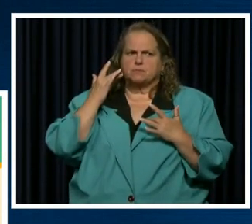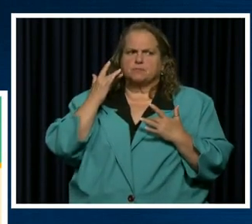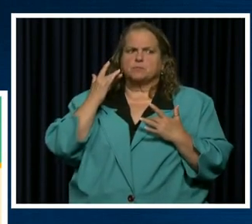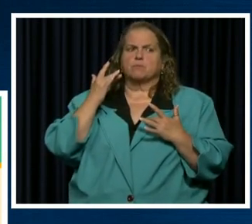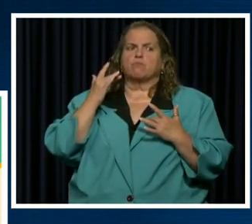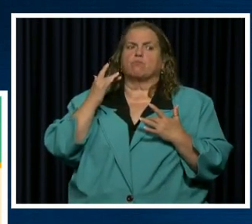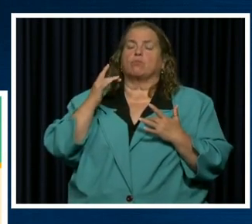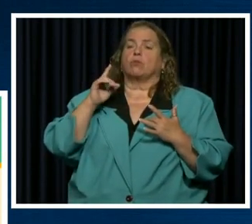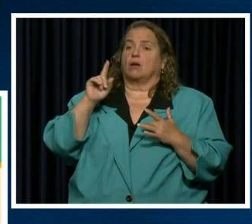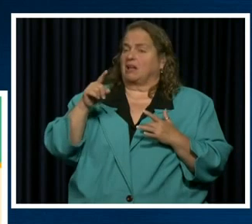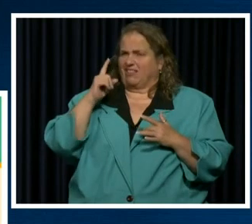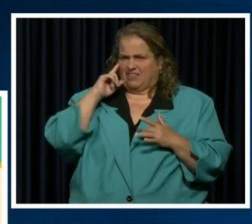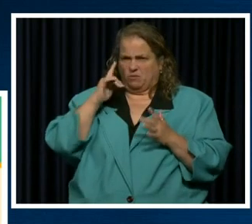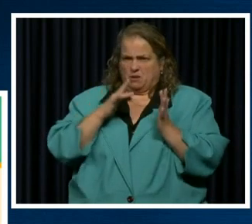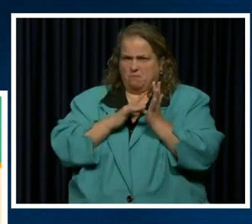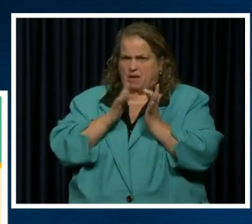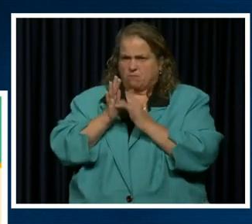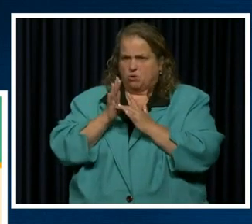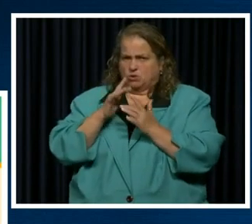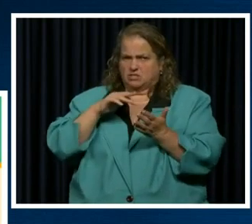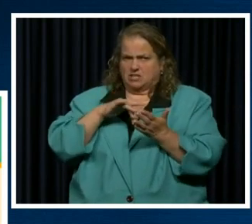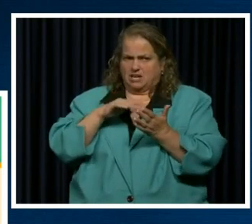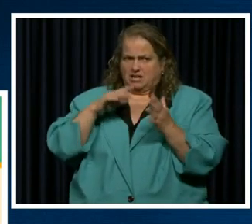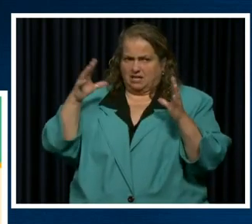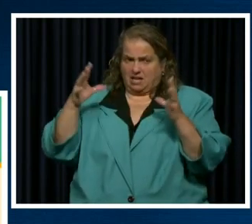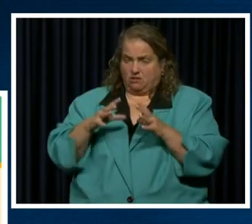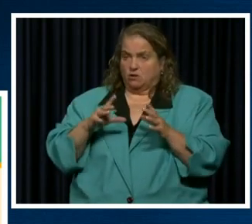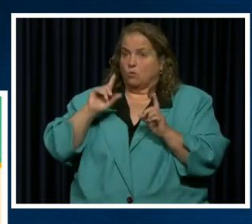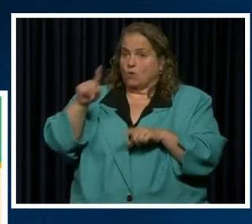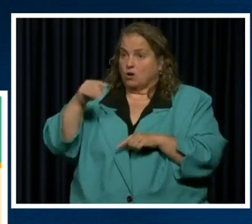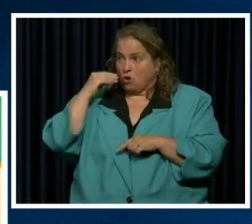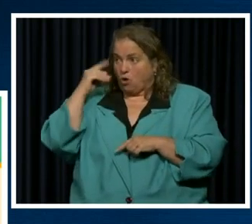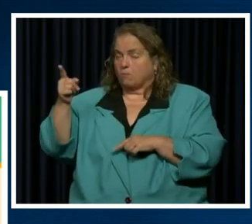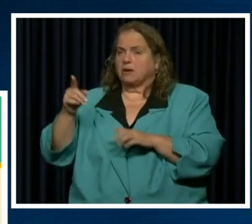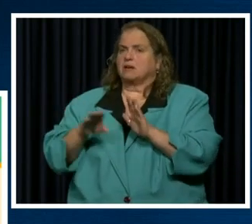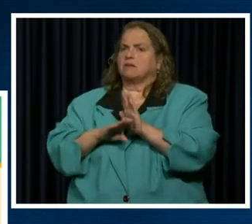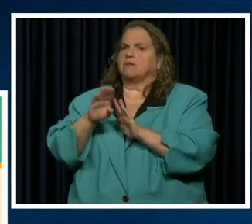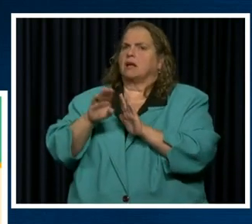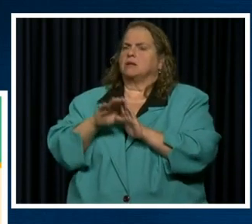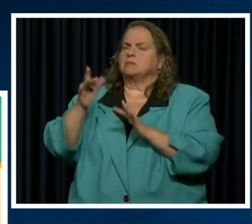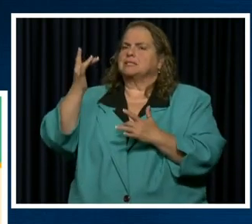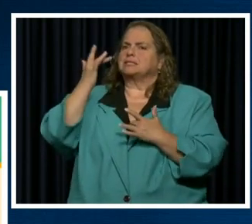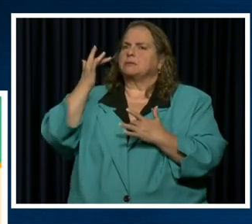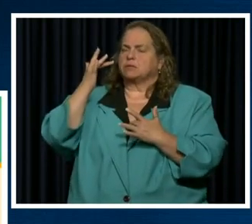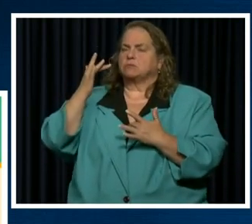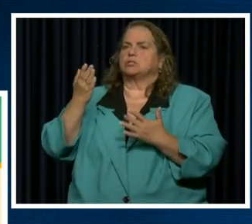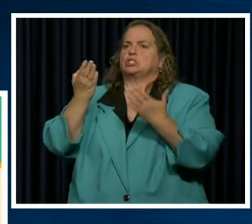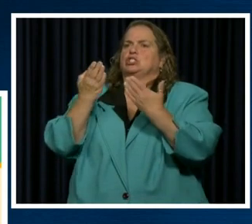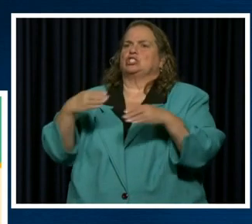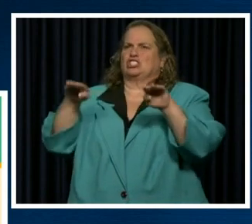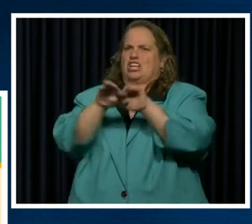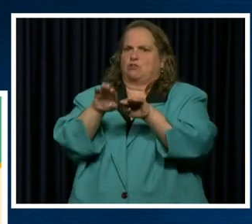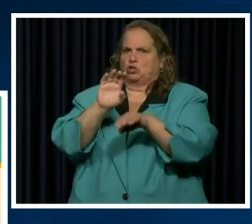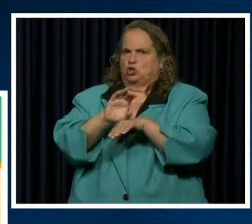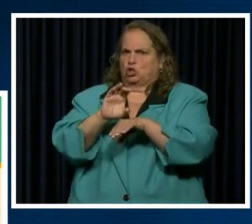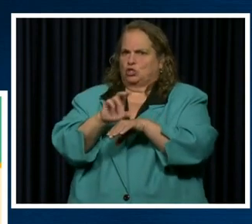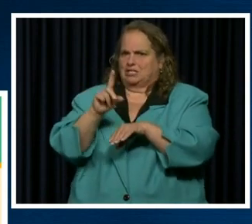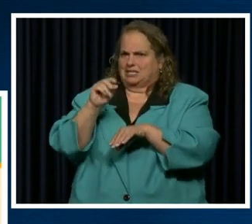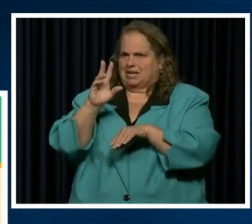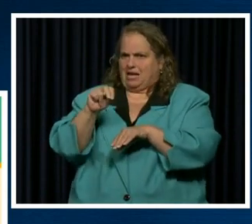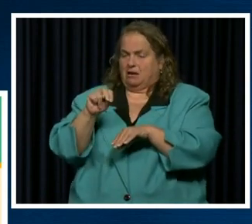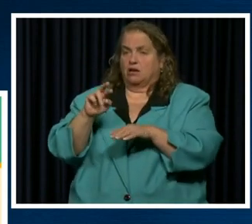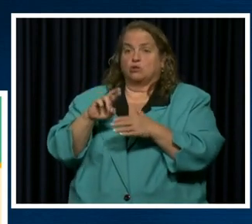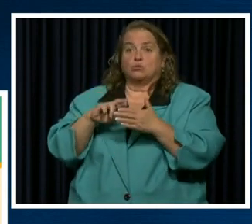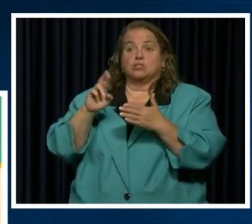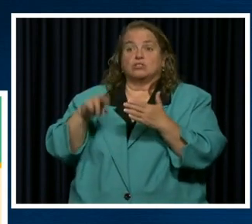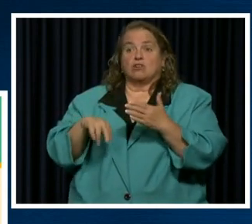Was it a Bible study gathering? They went home. He developed symptoms. They shut the church down shortly after this. As a